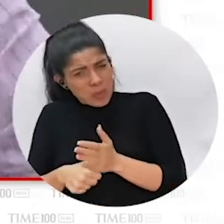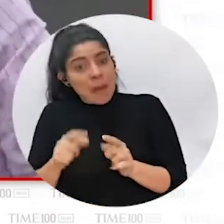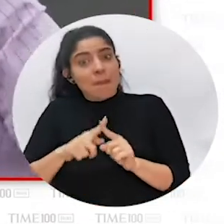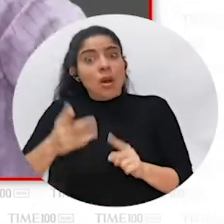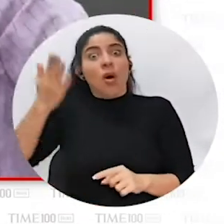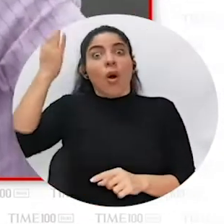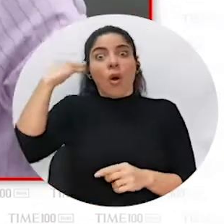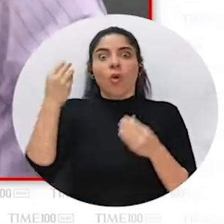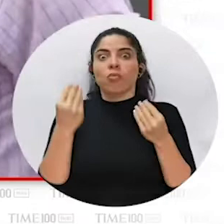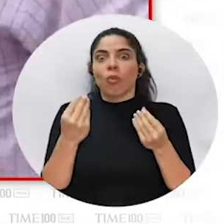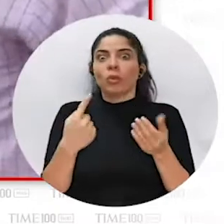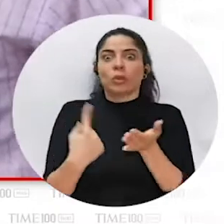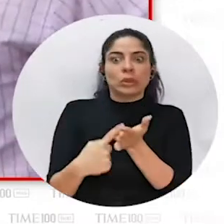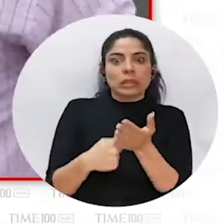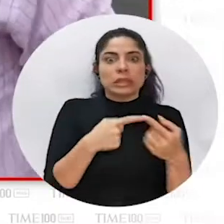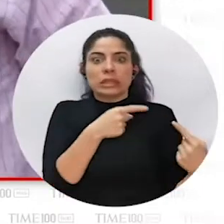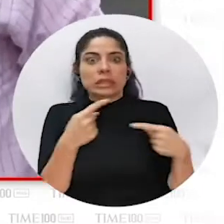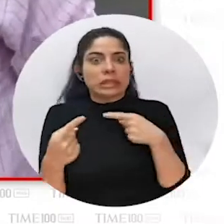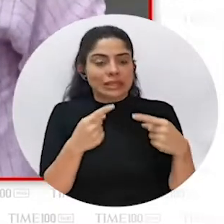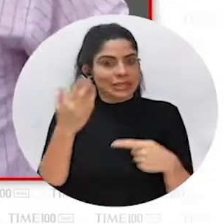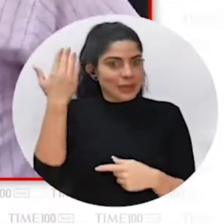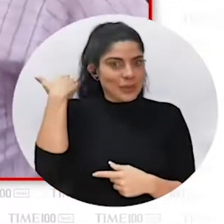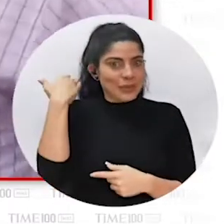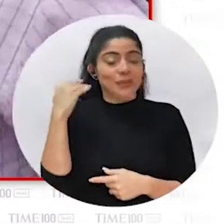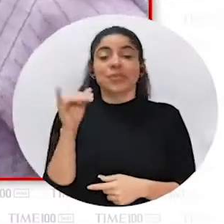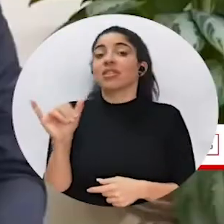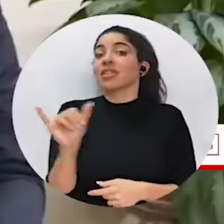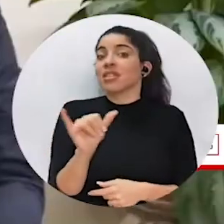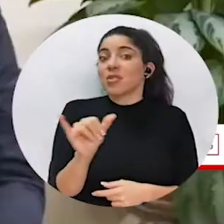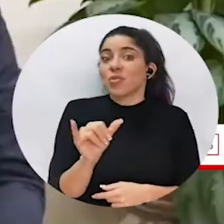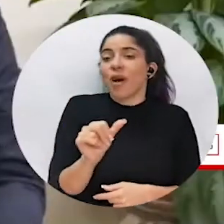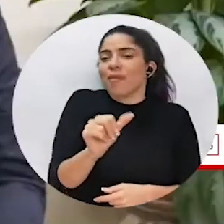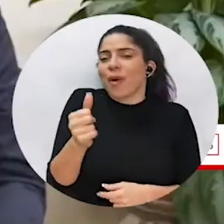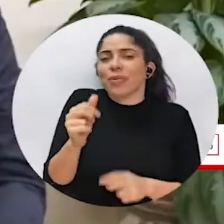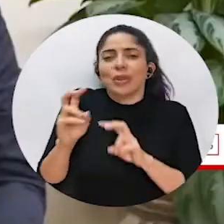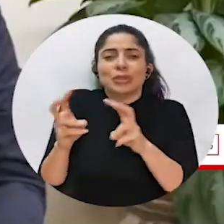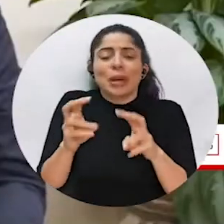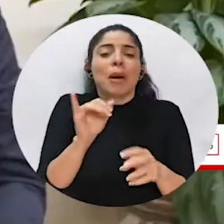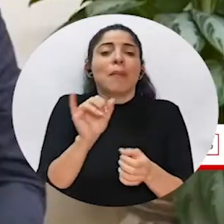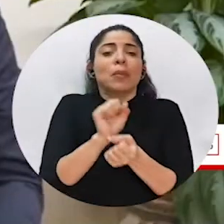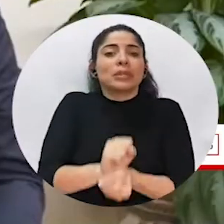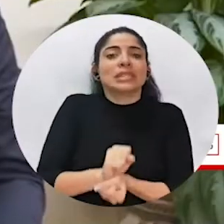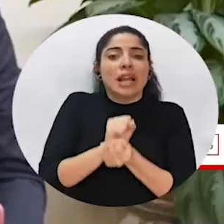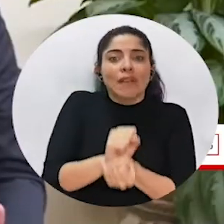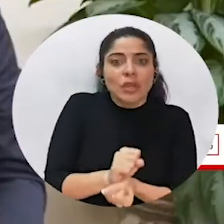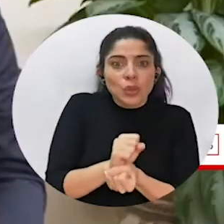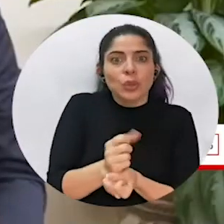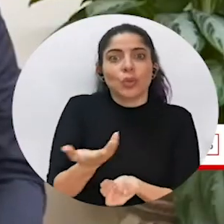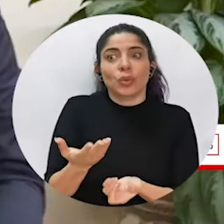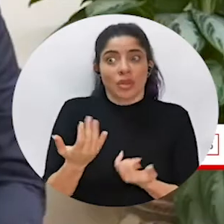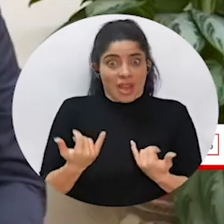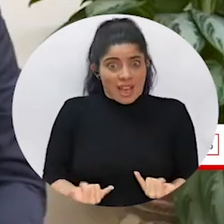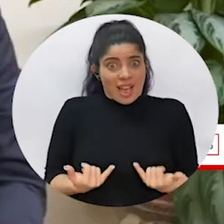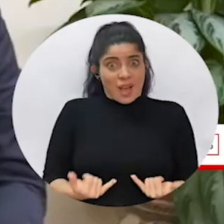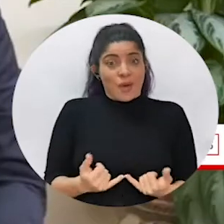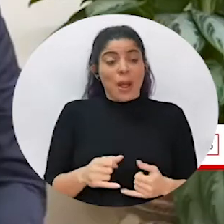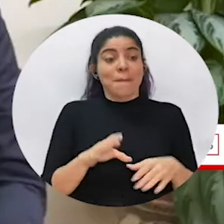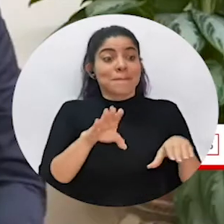the time there was a very strong debate on that. Similarly, with other issues such as slavery.